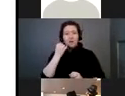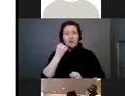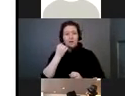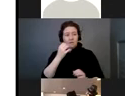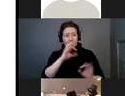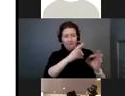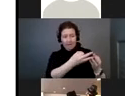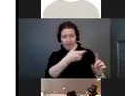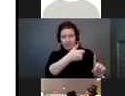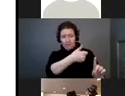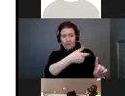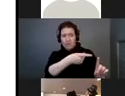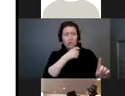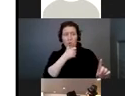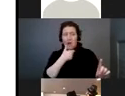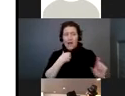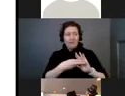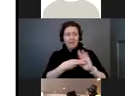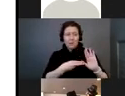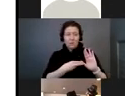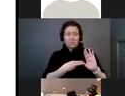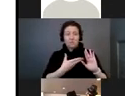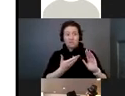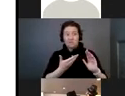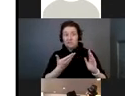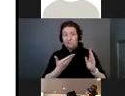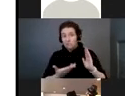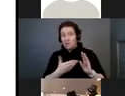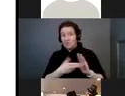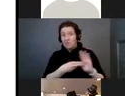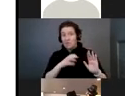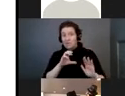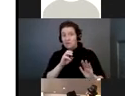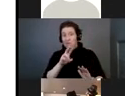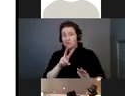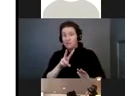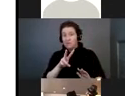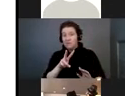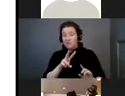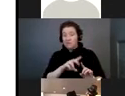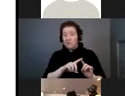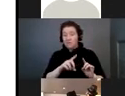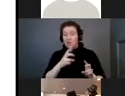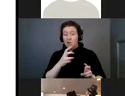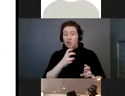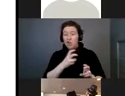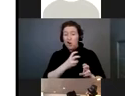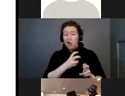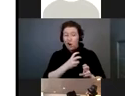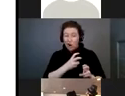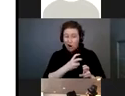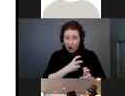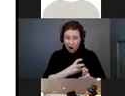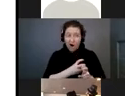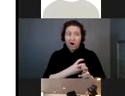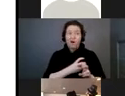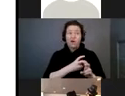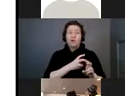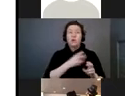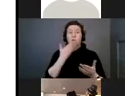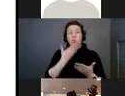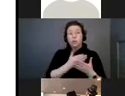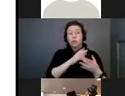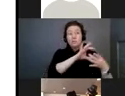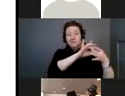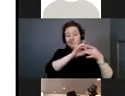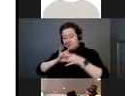this could be the diagnosis. It really could. The problem is it's really hard to get that diagnosis after the fact. Diagnosis